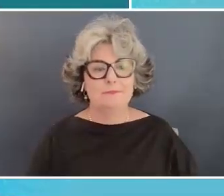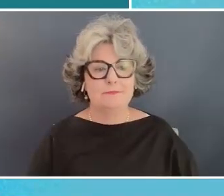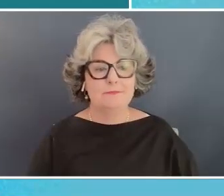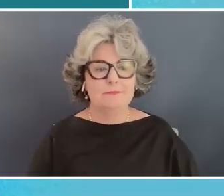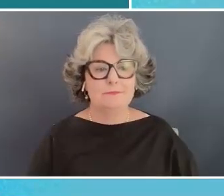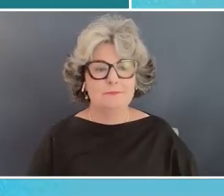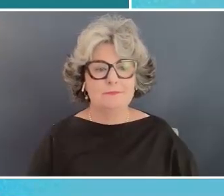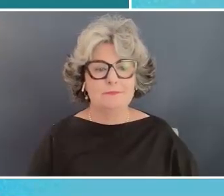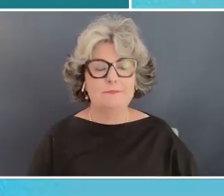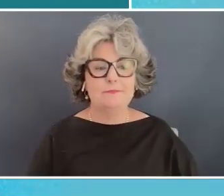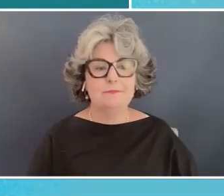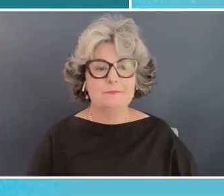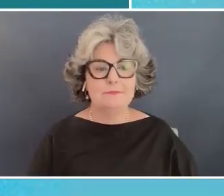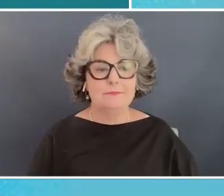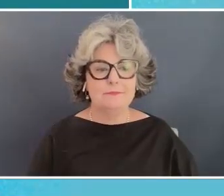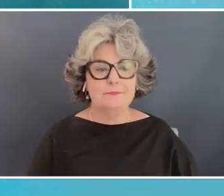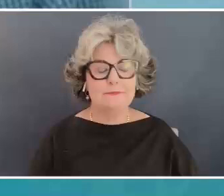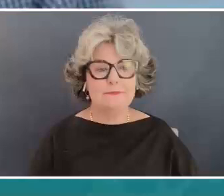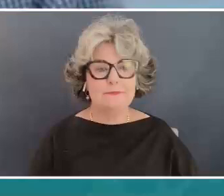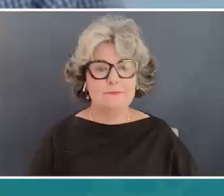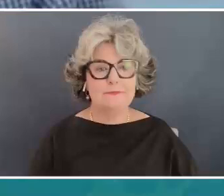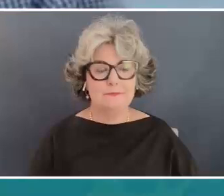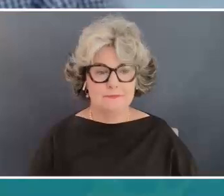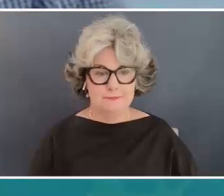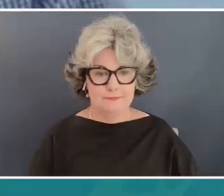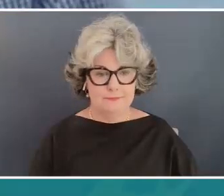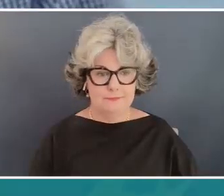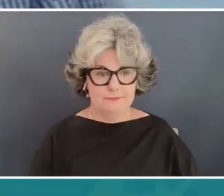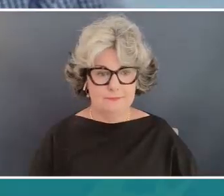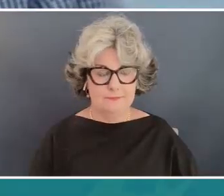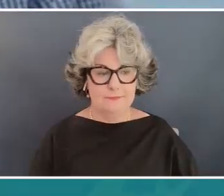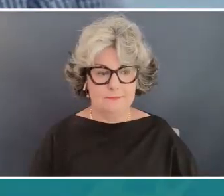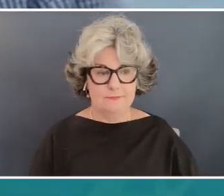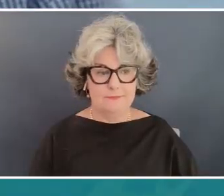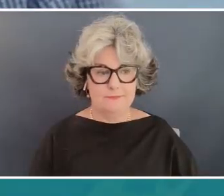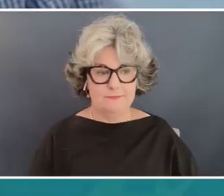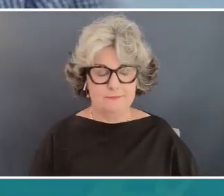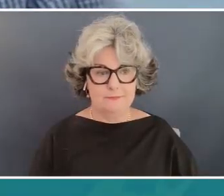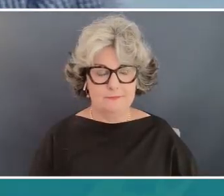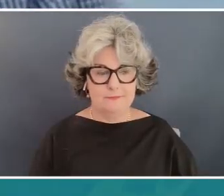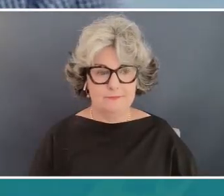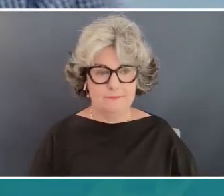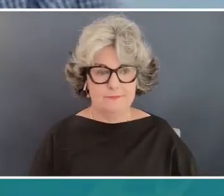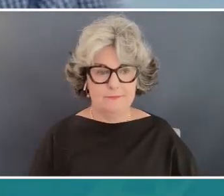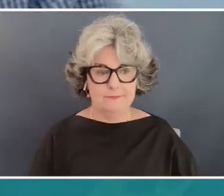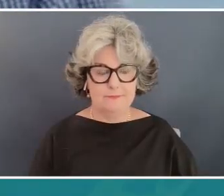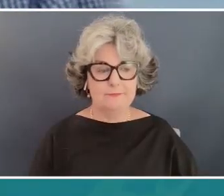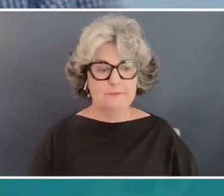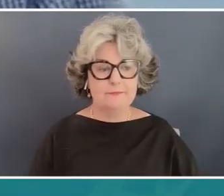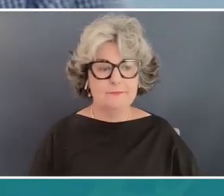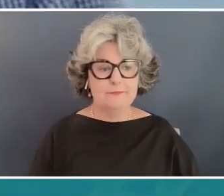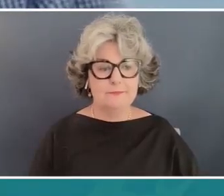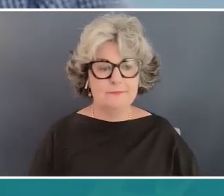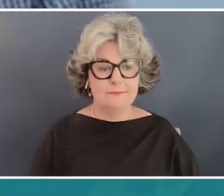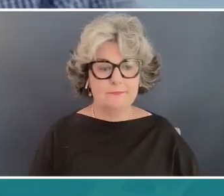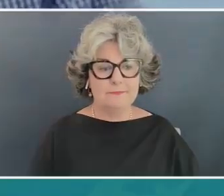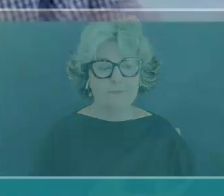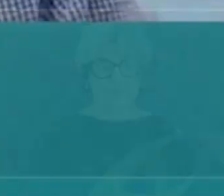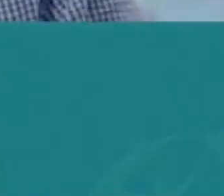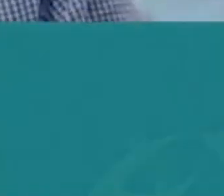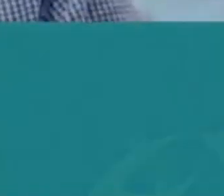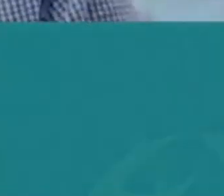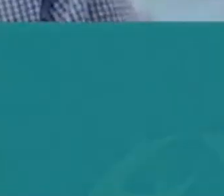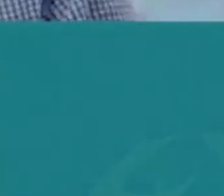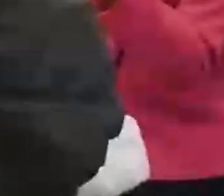people with disabilities all around the world are only half as likely to be active in the labor market as those